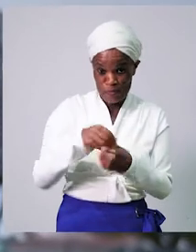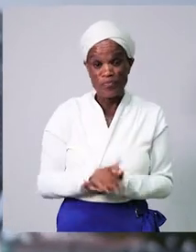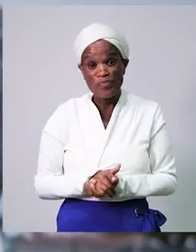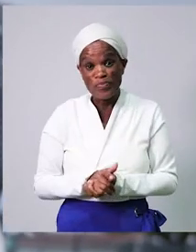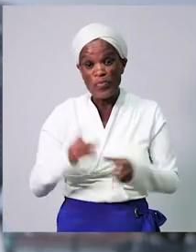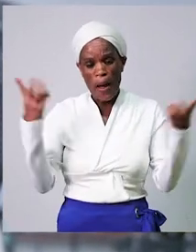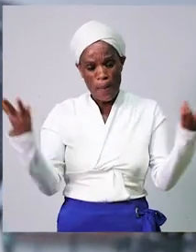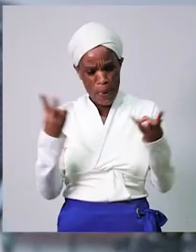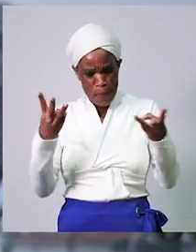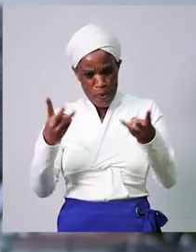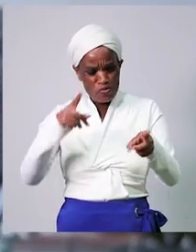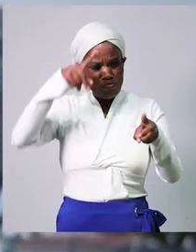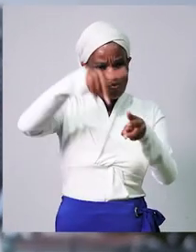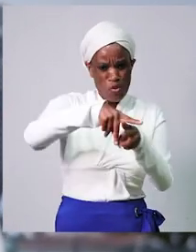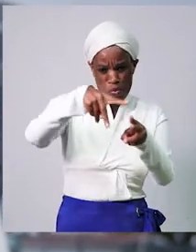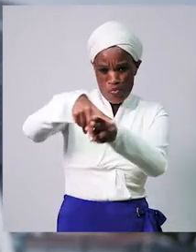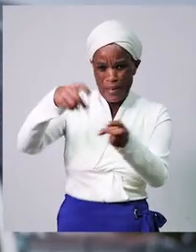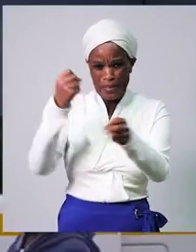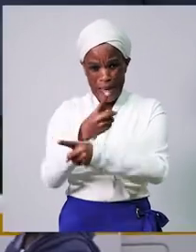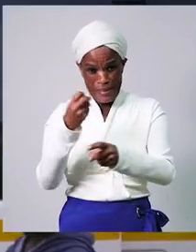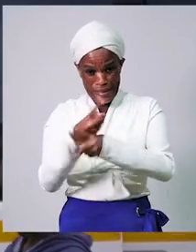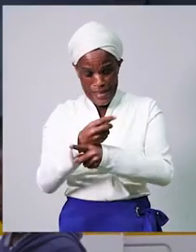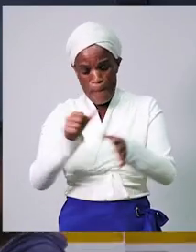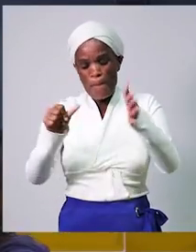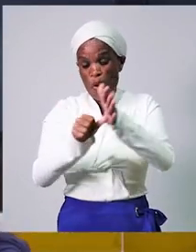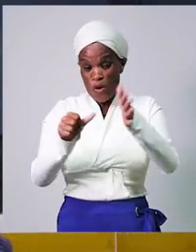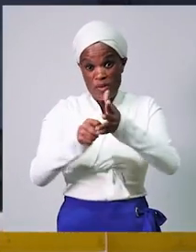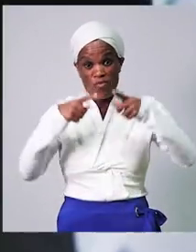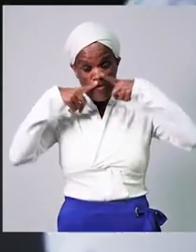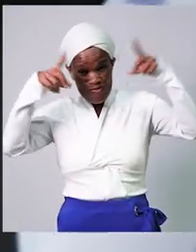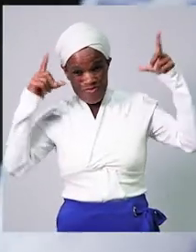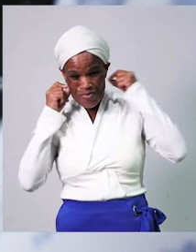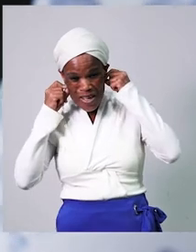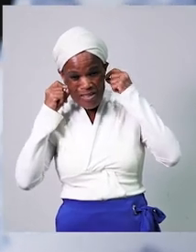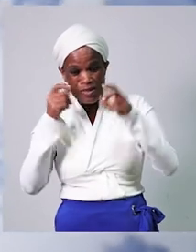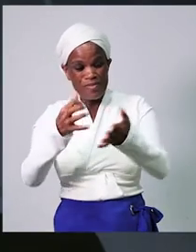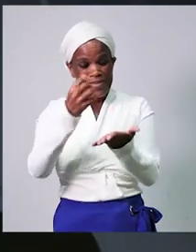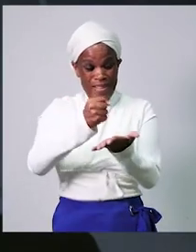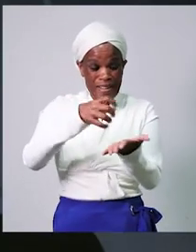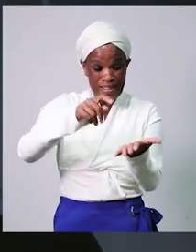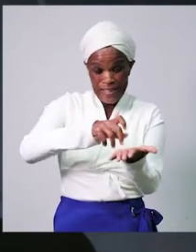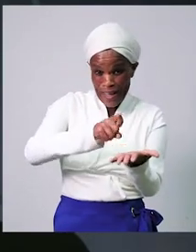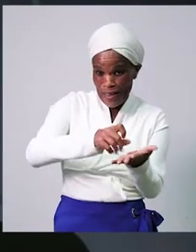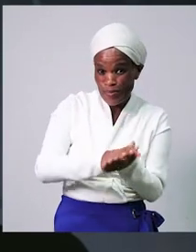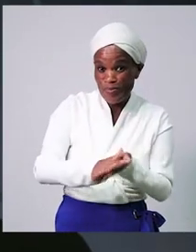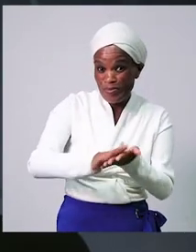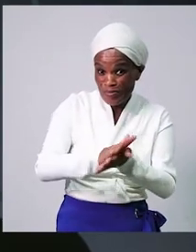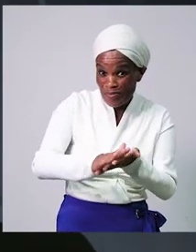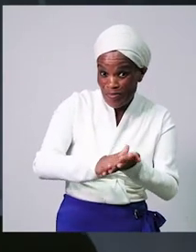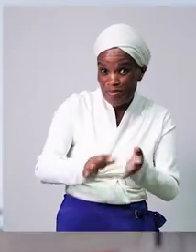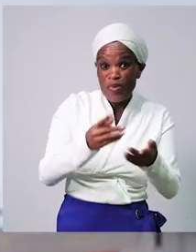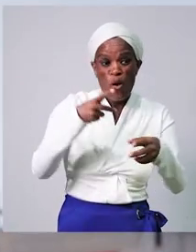that you're serious. I'm going to get a taxi to get a ride,